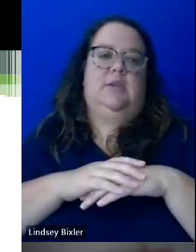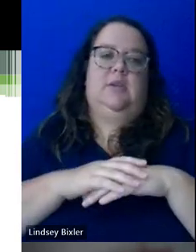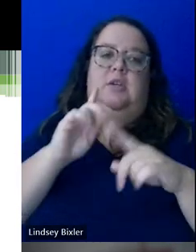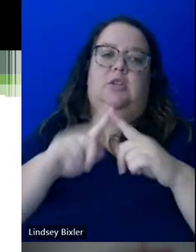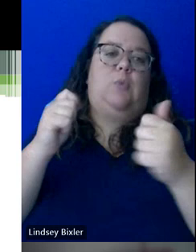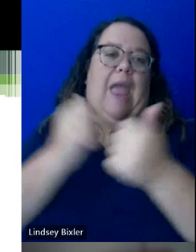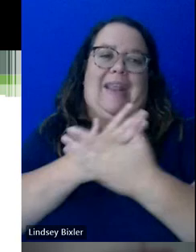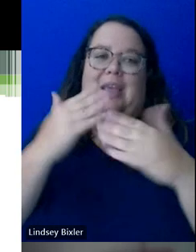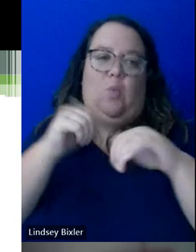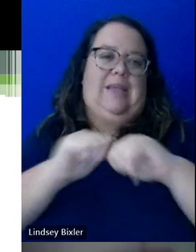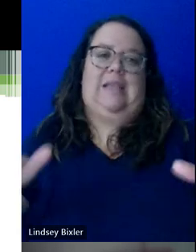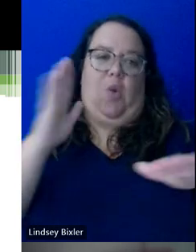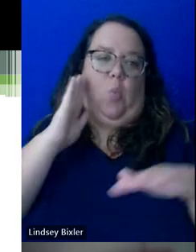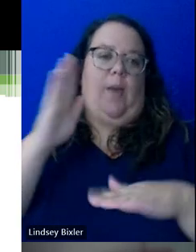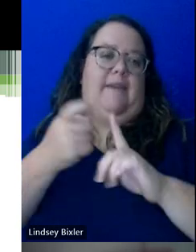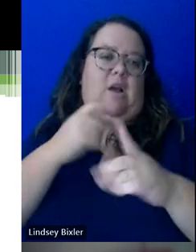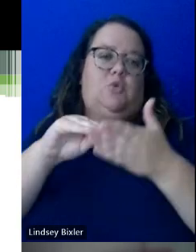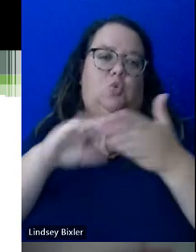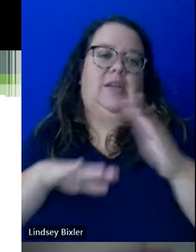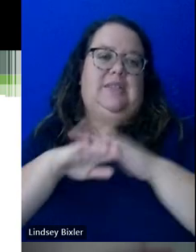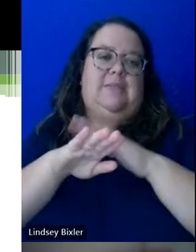that we send are going to be Student Accessibility Services.